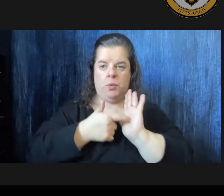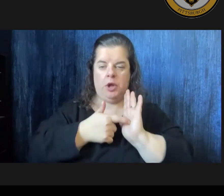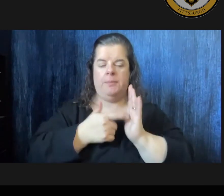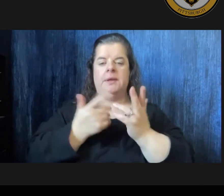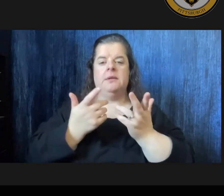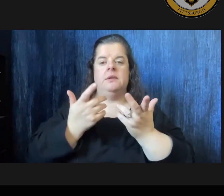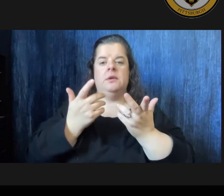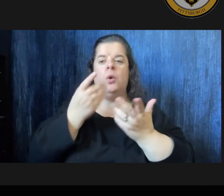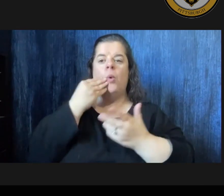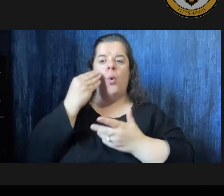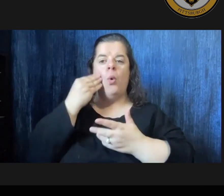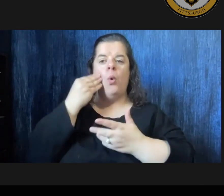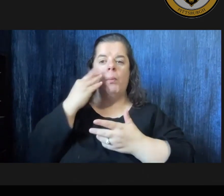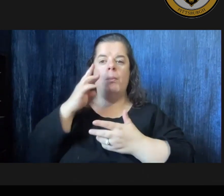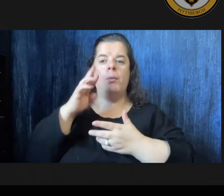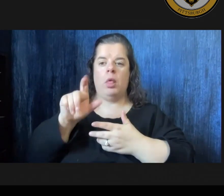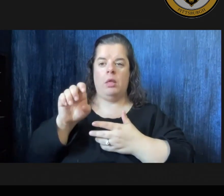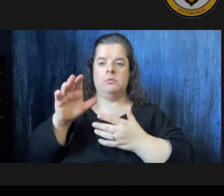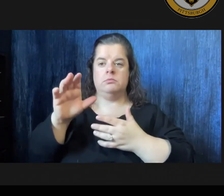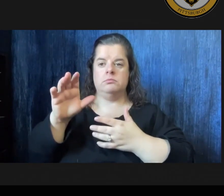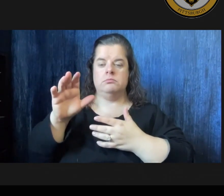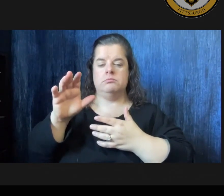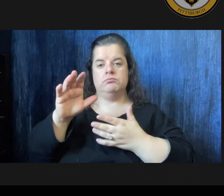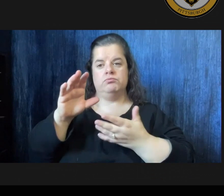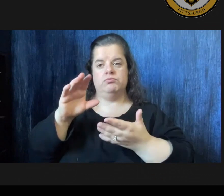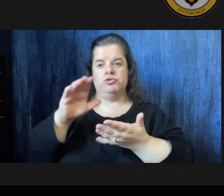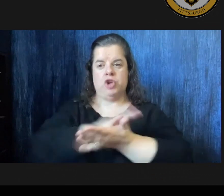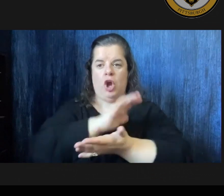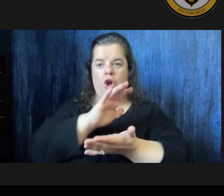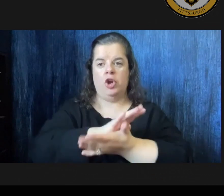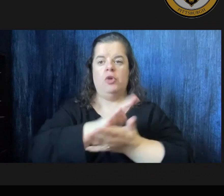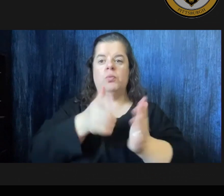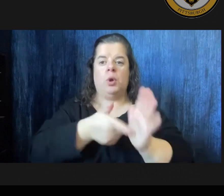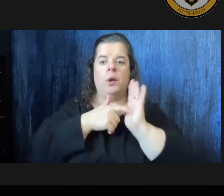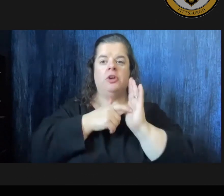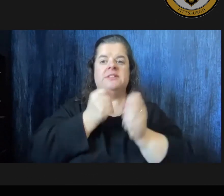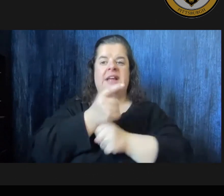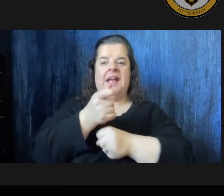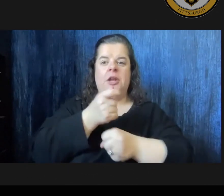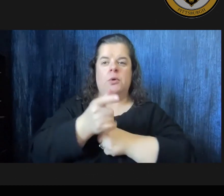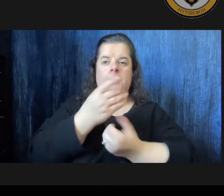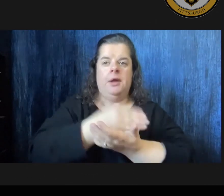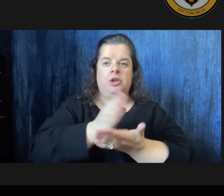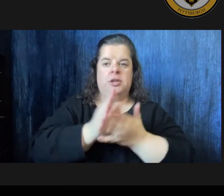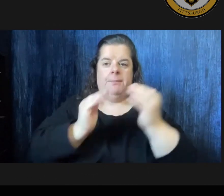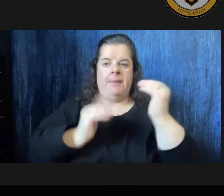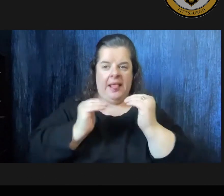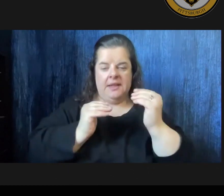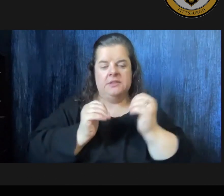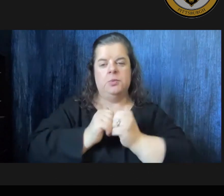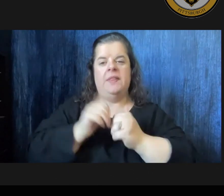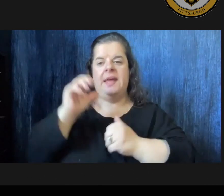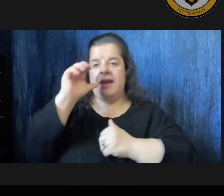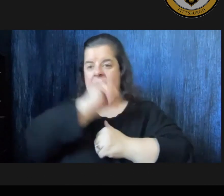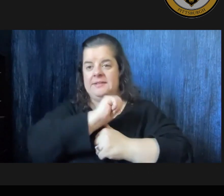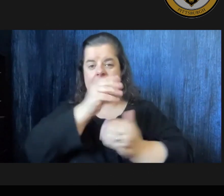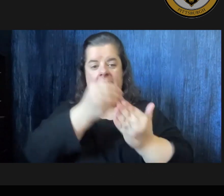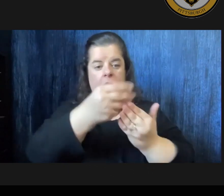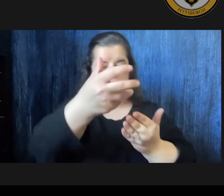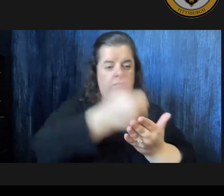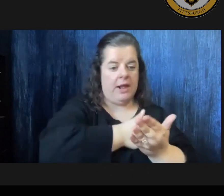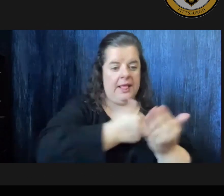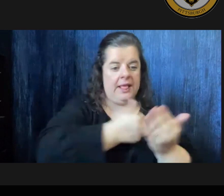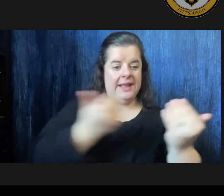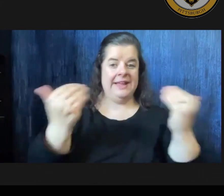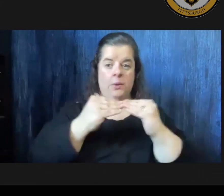home roll charter requires that the annual operating budget be balanced with estimated revenues equal to